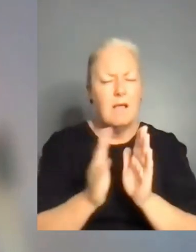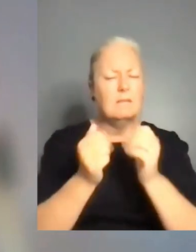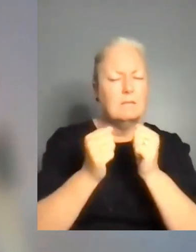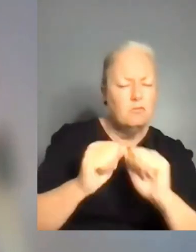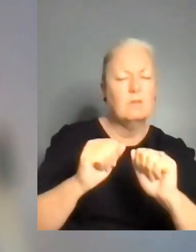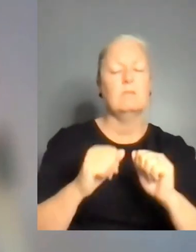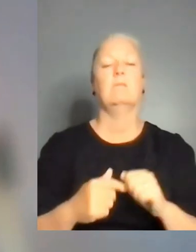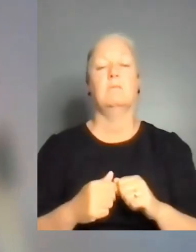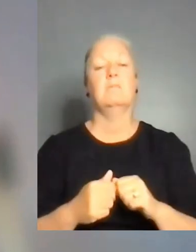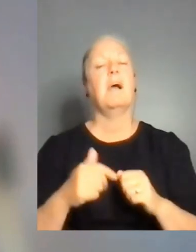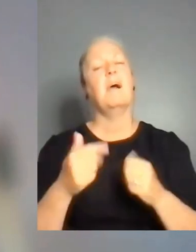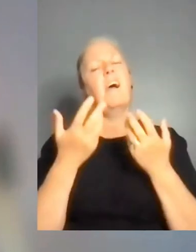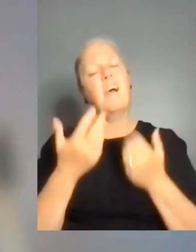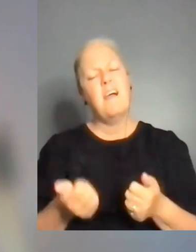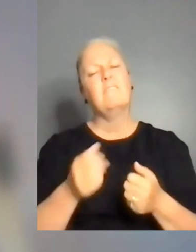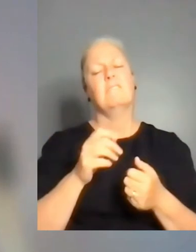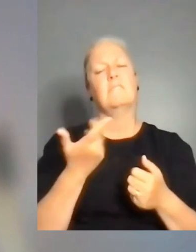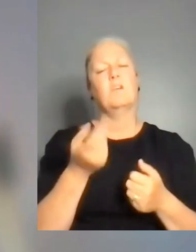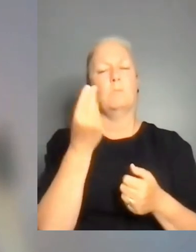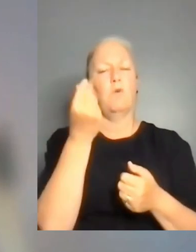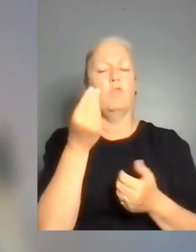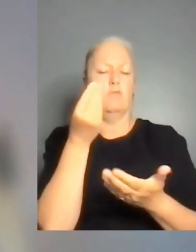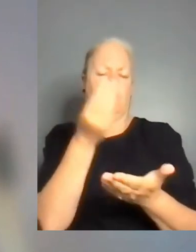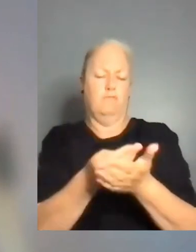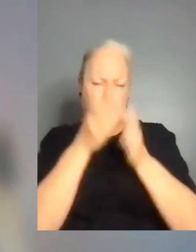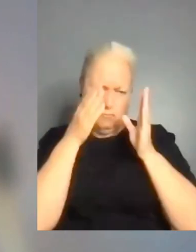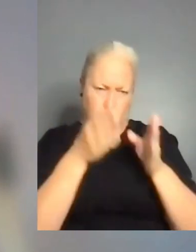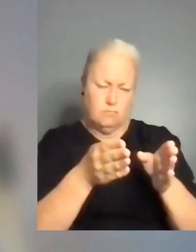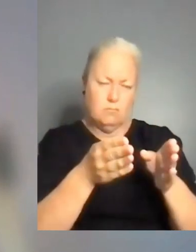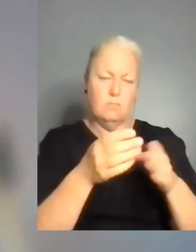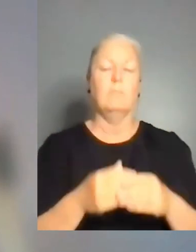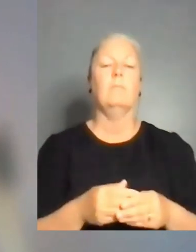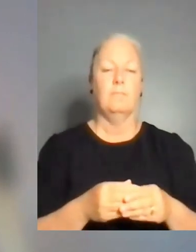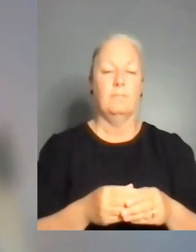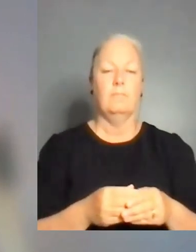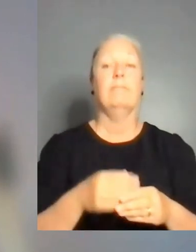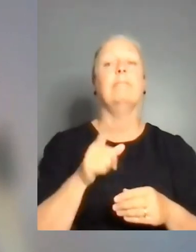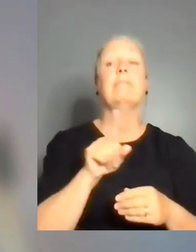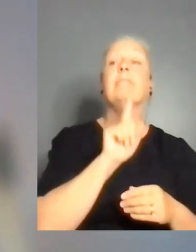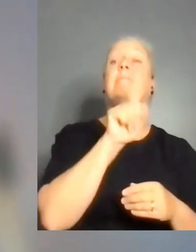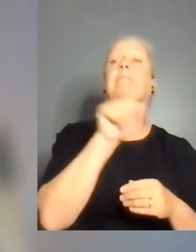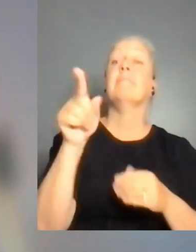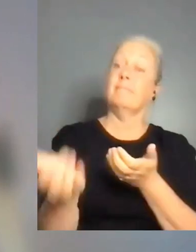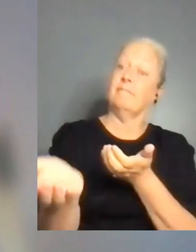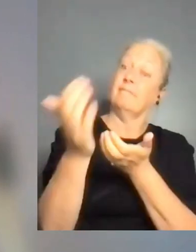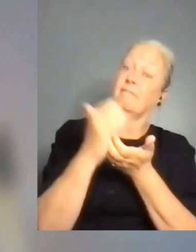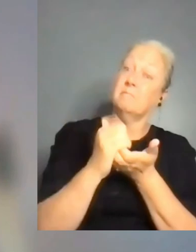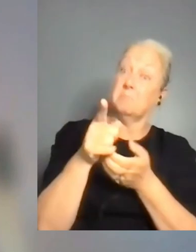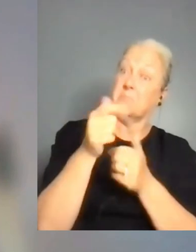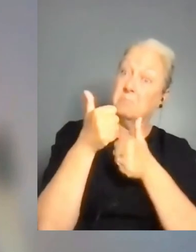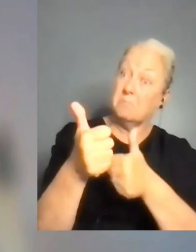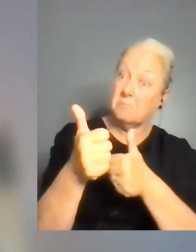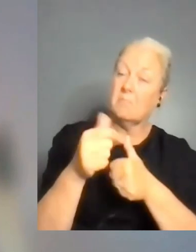that. And we ask a contribution from our partners. We have a